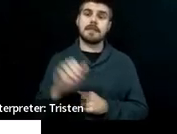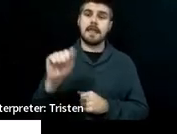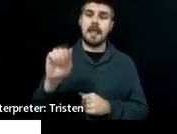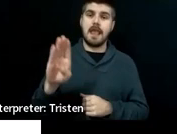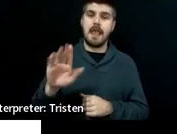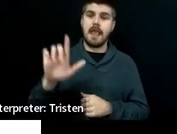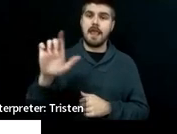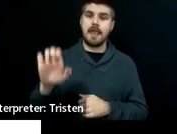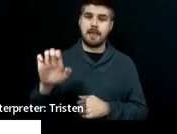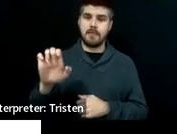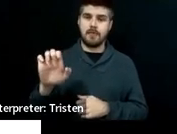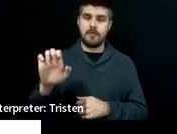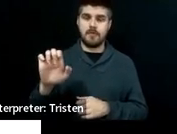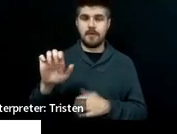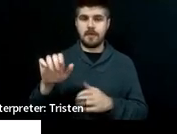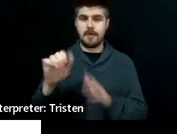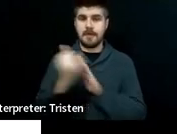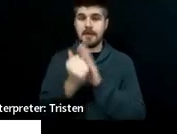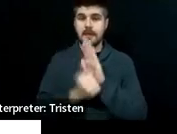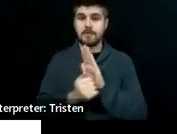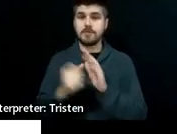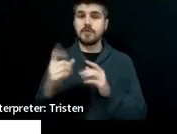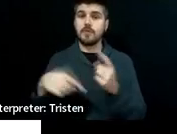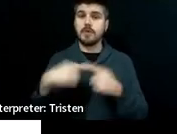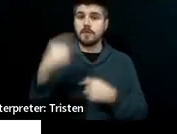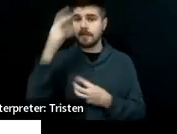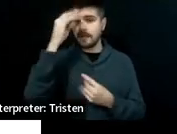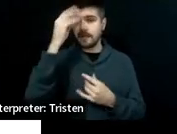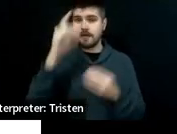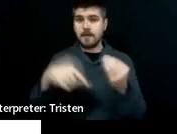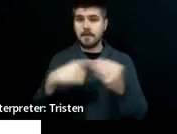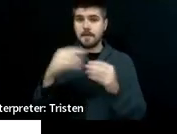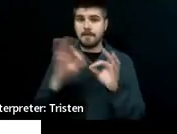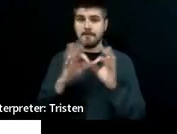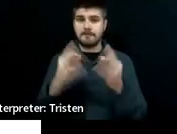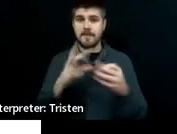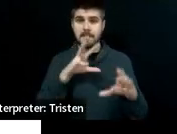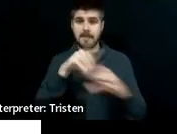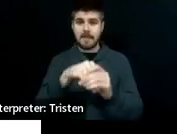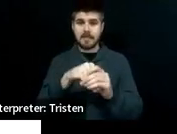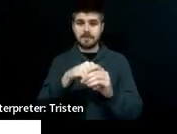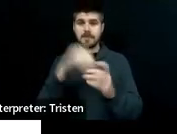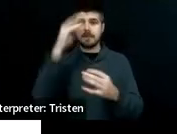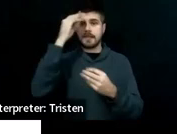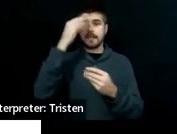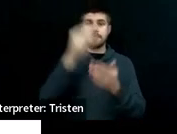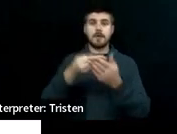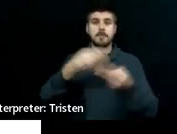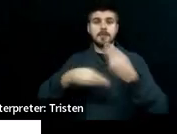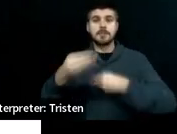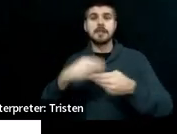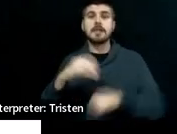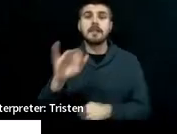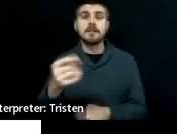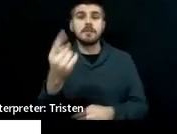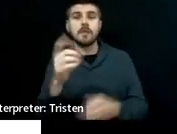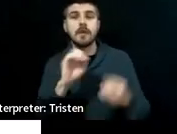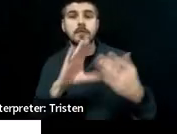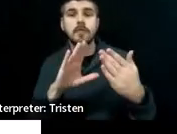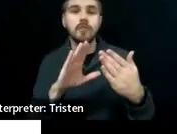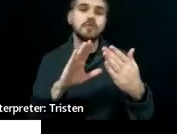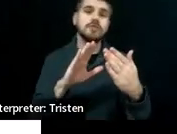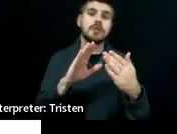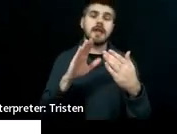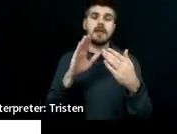Yeah. So when you're thinking of family engagement and just looking at budgeting, that is one way of including